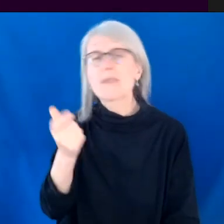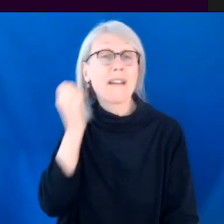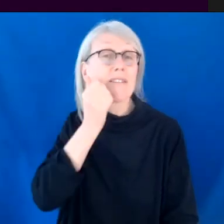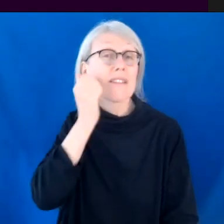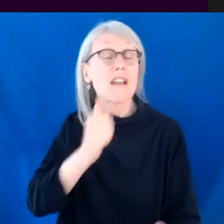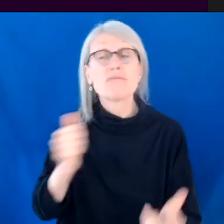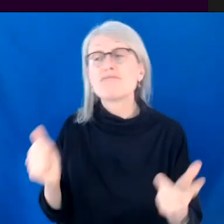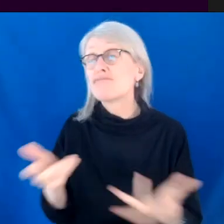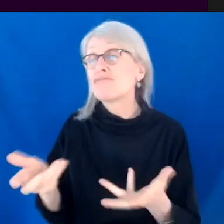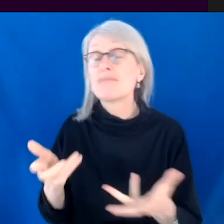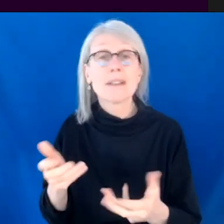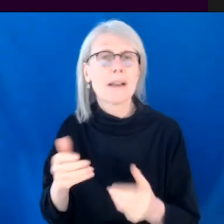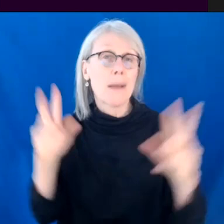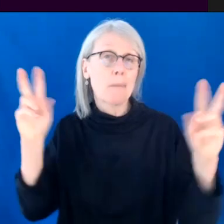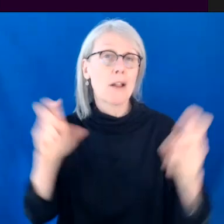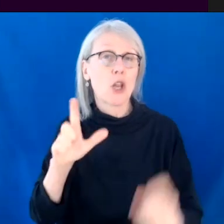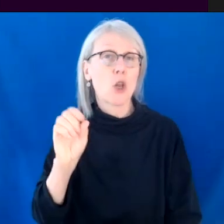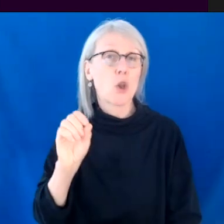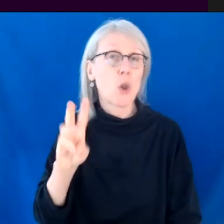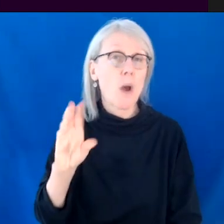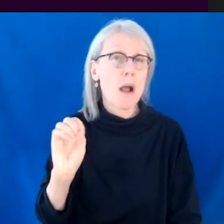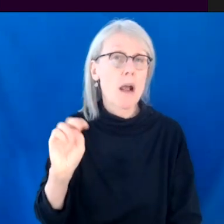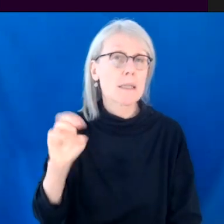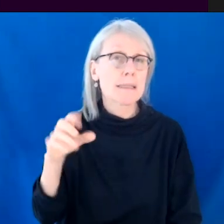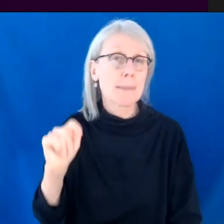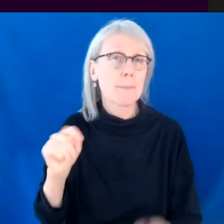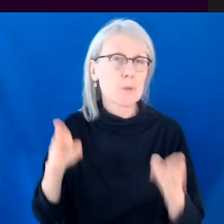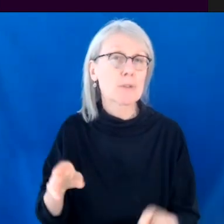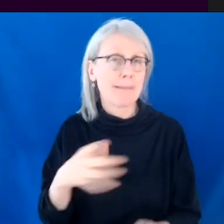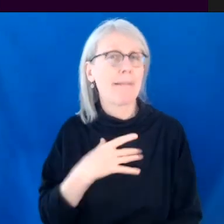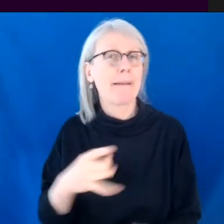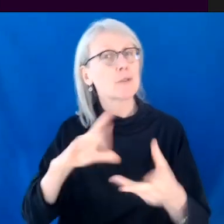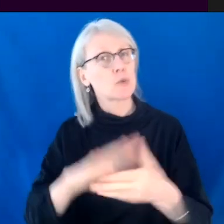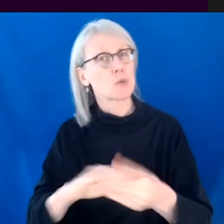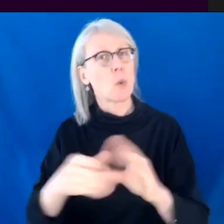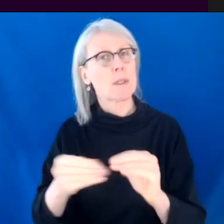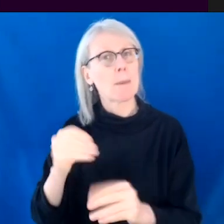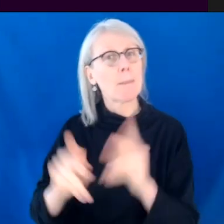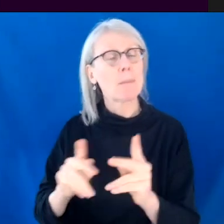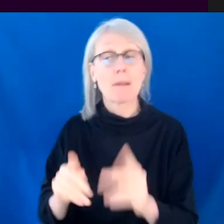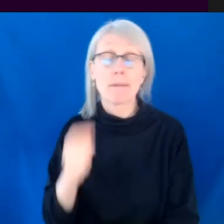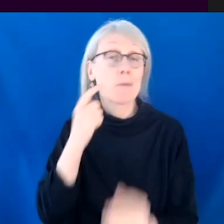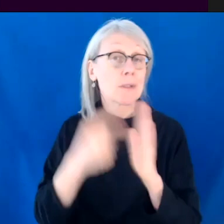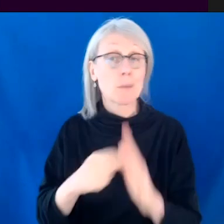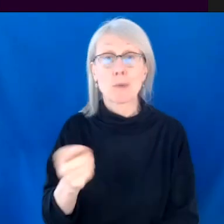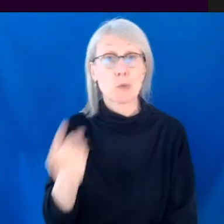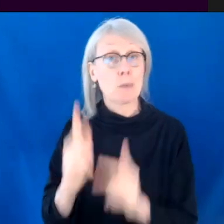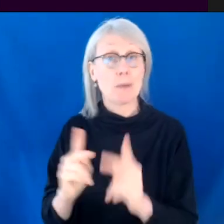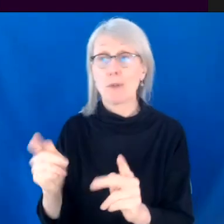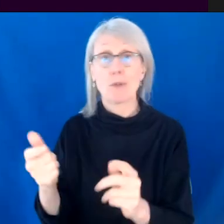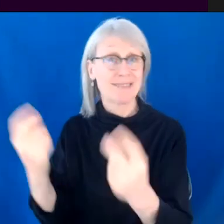say that I'm like a low concept person. I, I just, I can watch two people in a room talking and